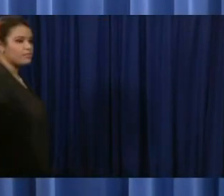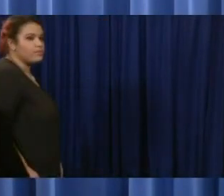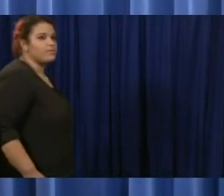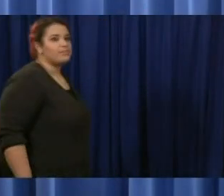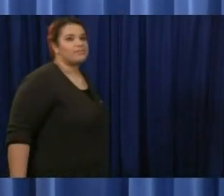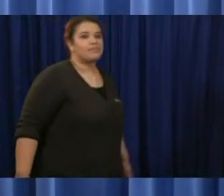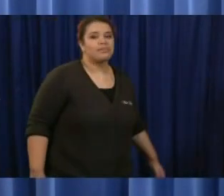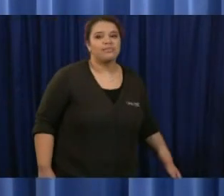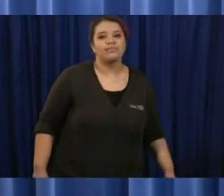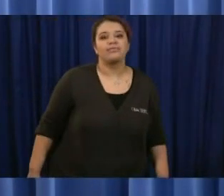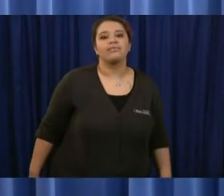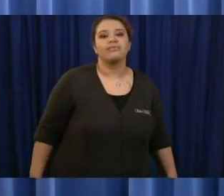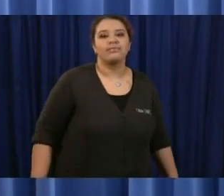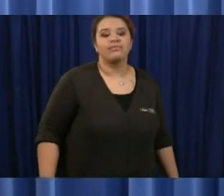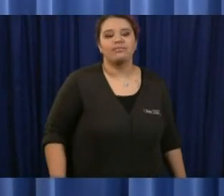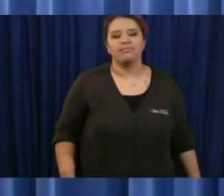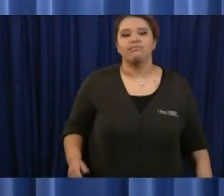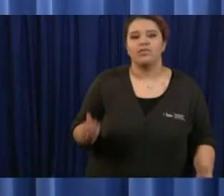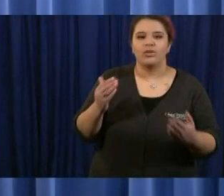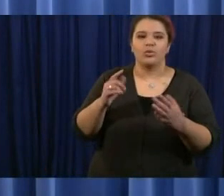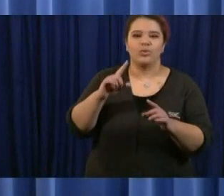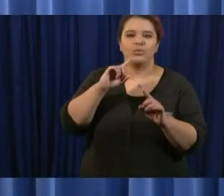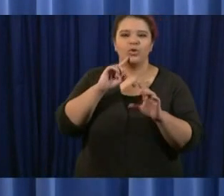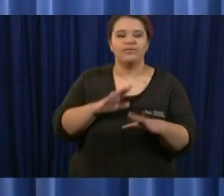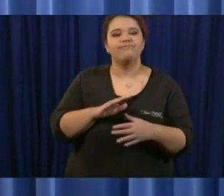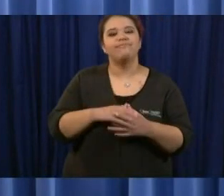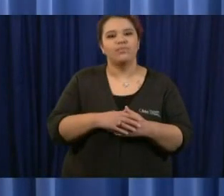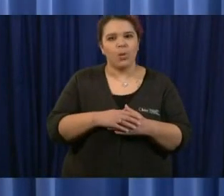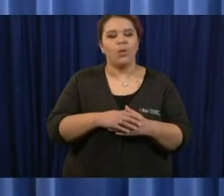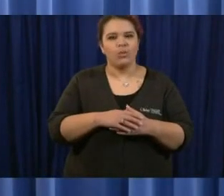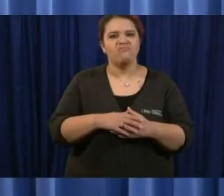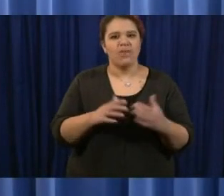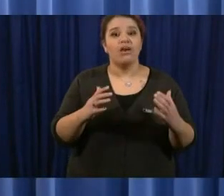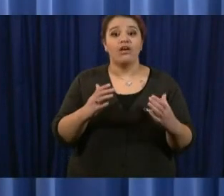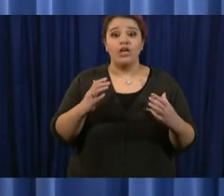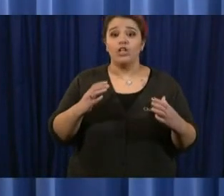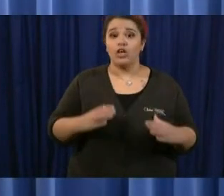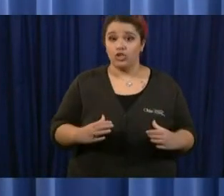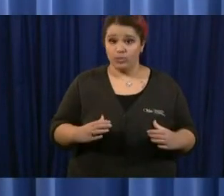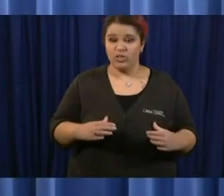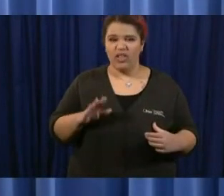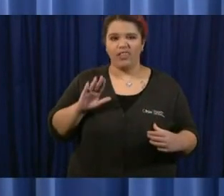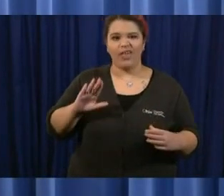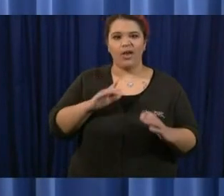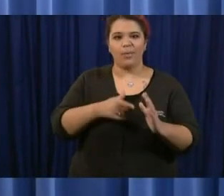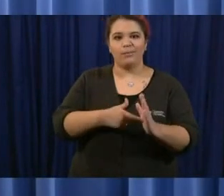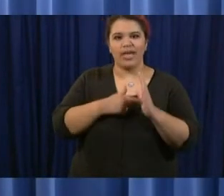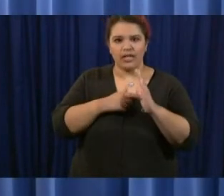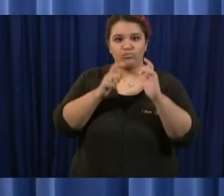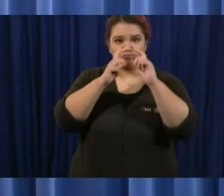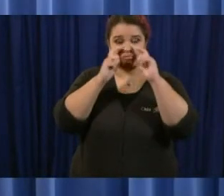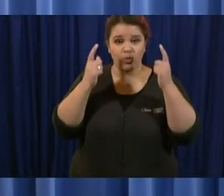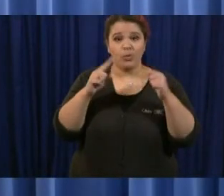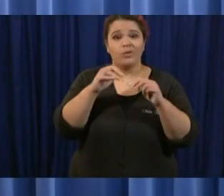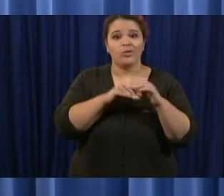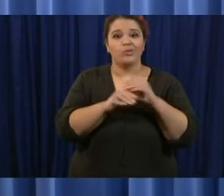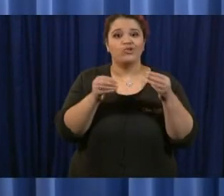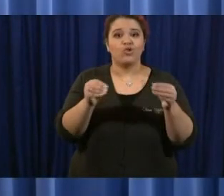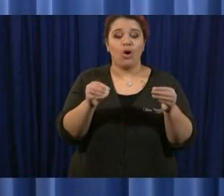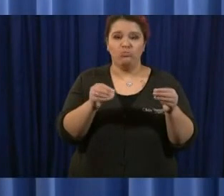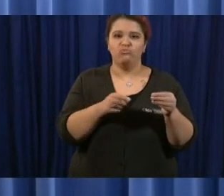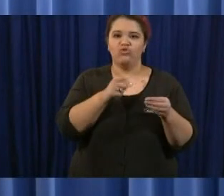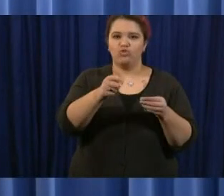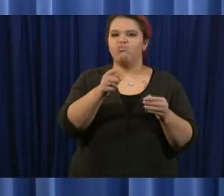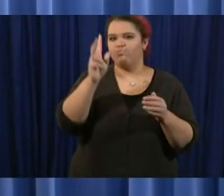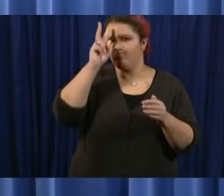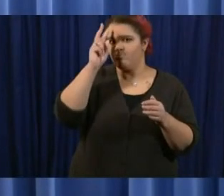you lifted the uh mandate on customers when it comes to uh face masks in stores does the employer still have the right